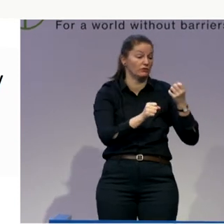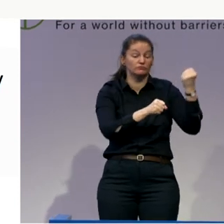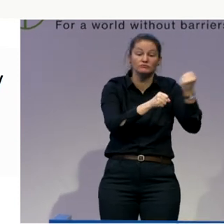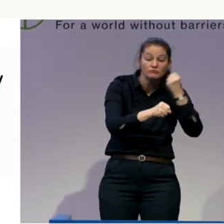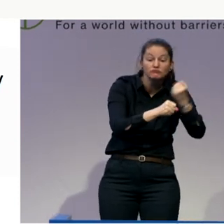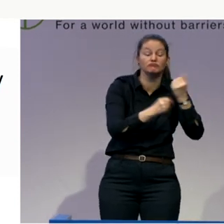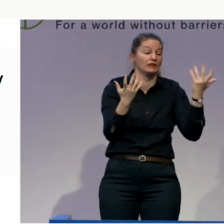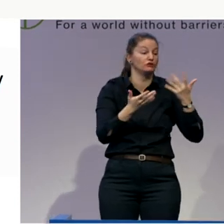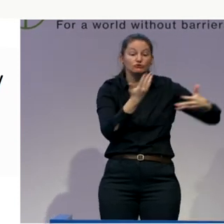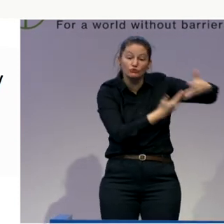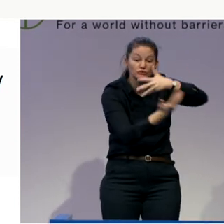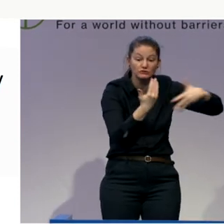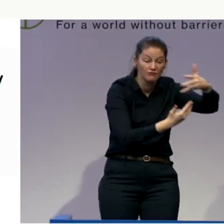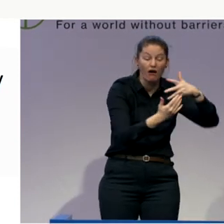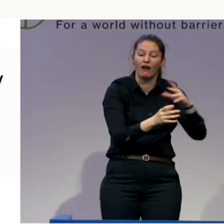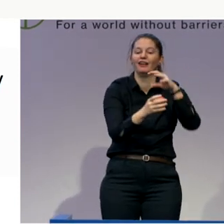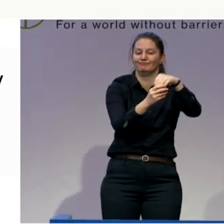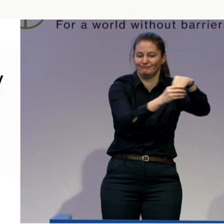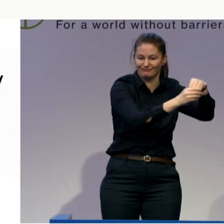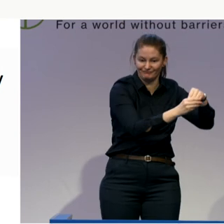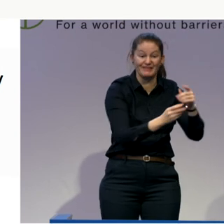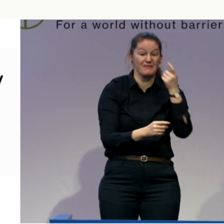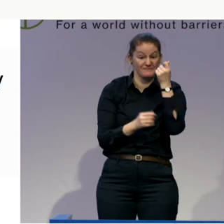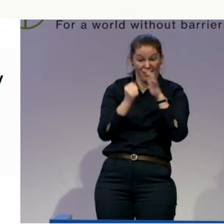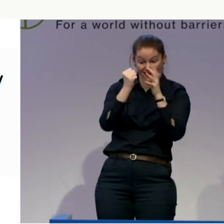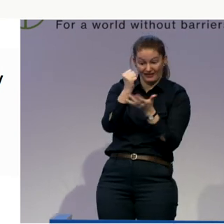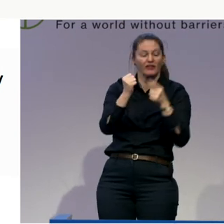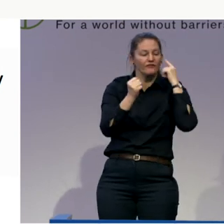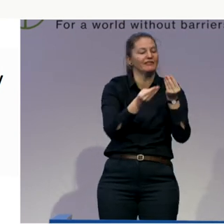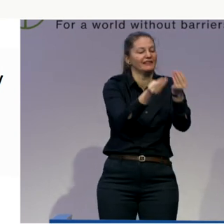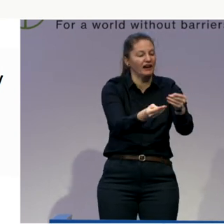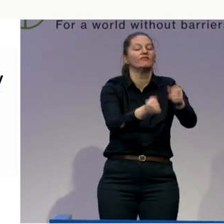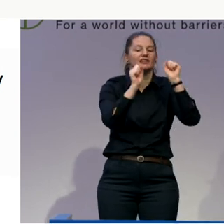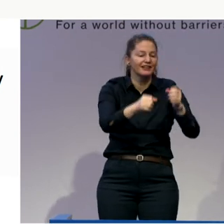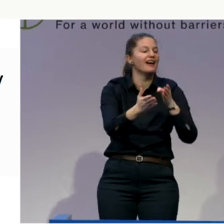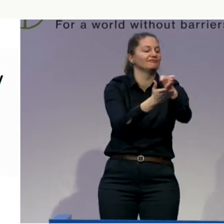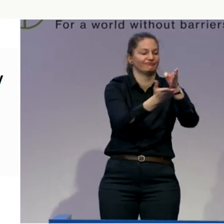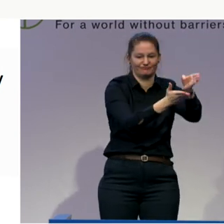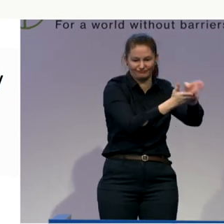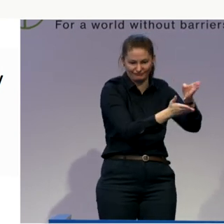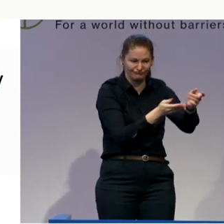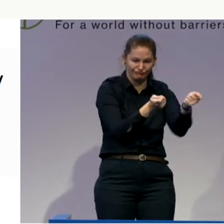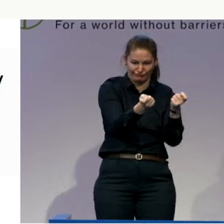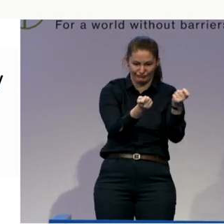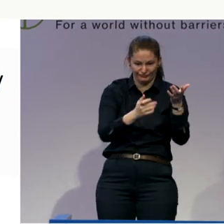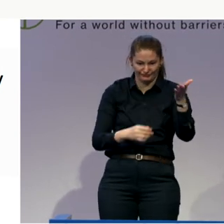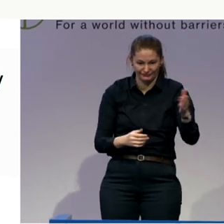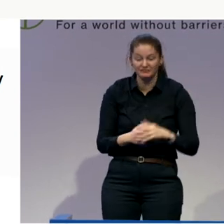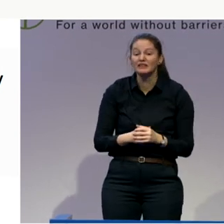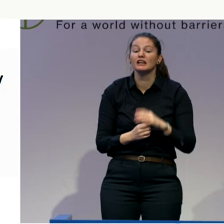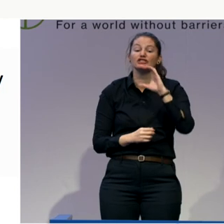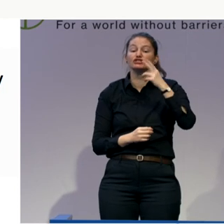for care, and disabled people's organizations have said, well, this removes the need for sympathy, for charity, for pity,